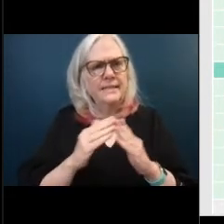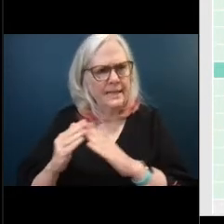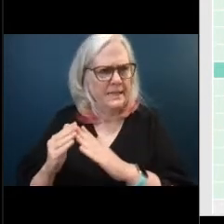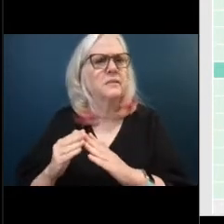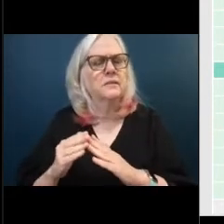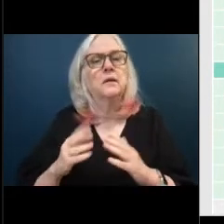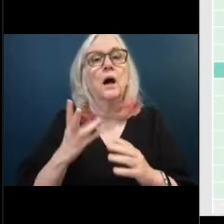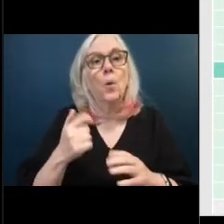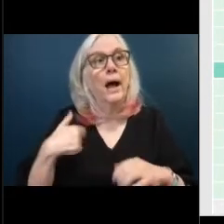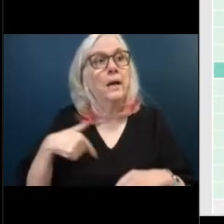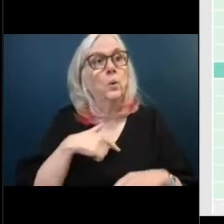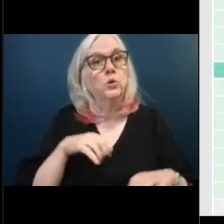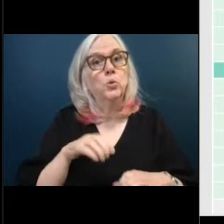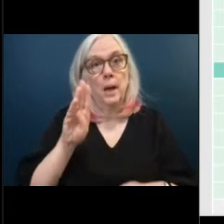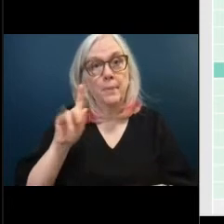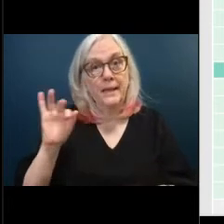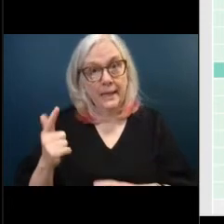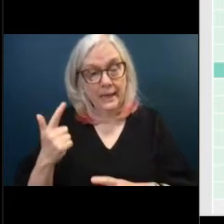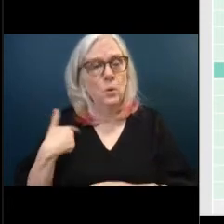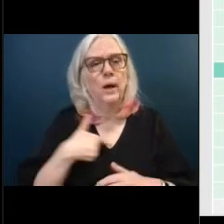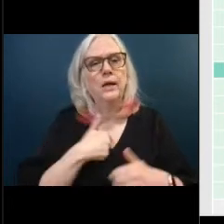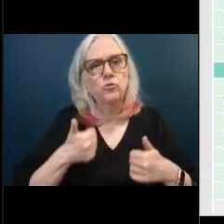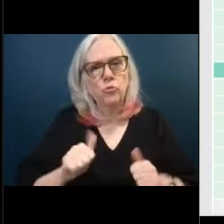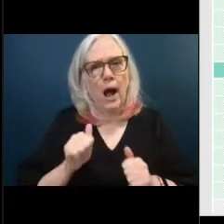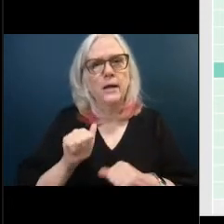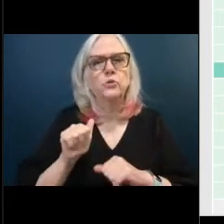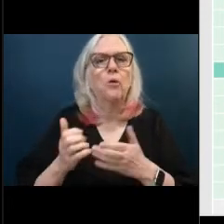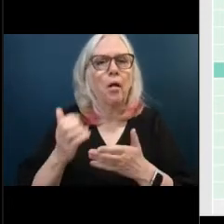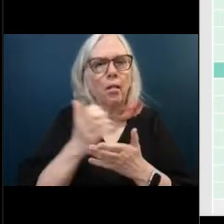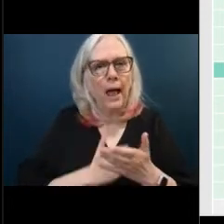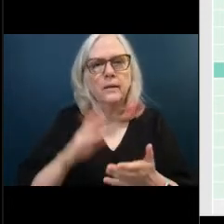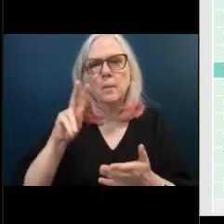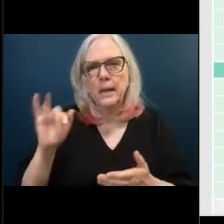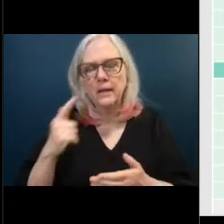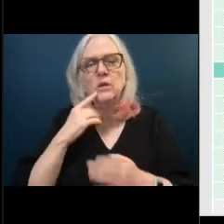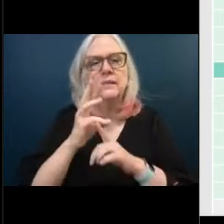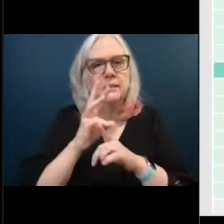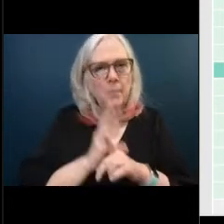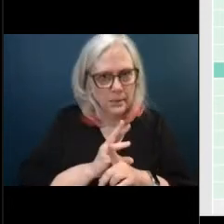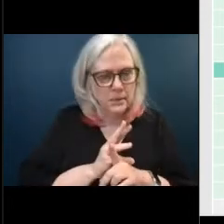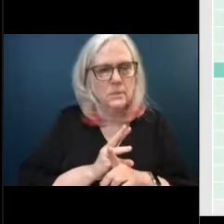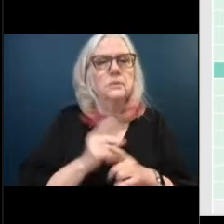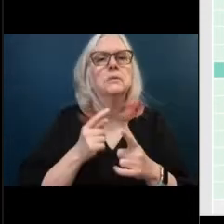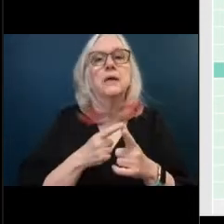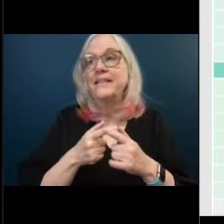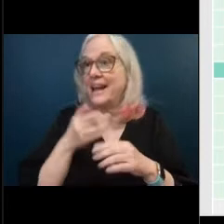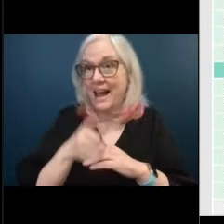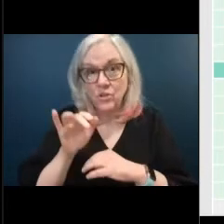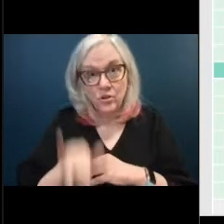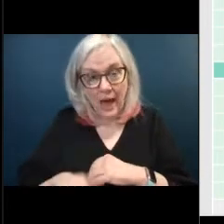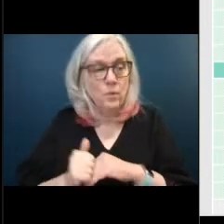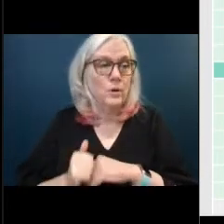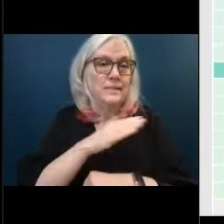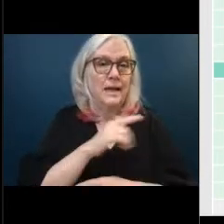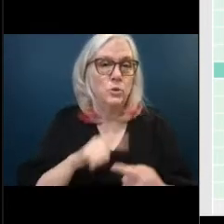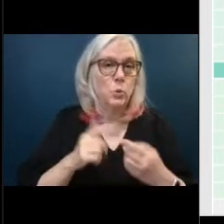collect the billing for six months after that point we send to a collection agency which tries to collect for six months then we actually get the money back